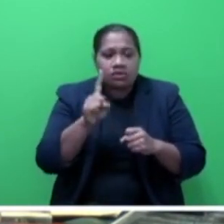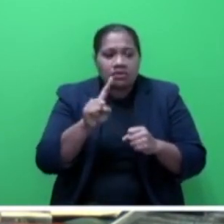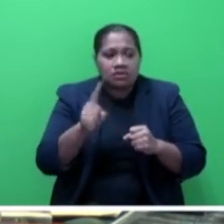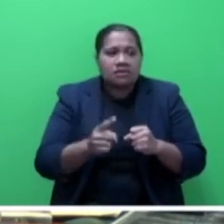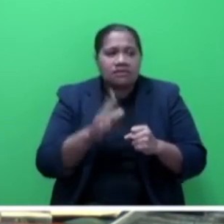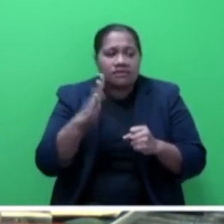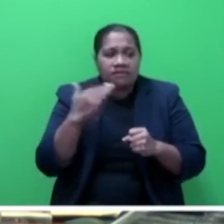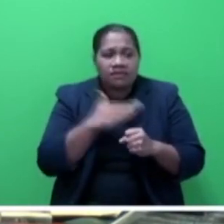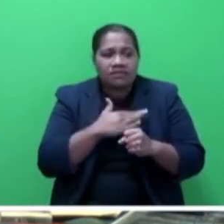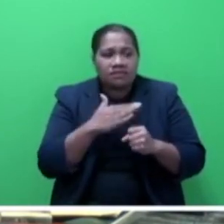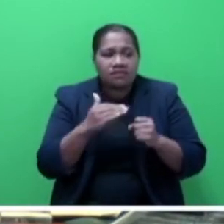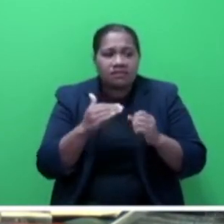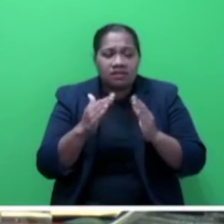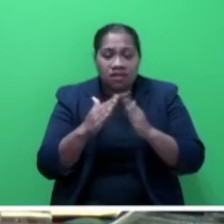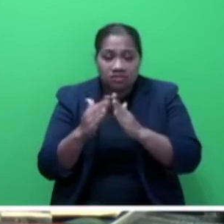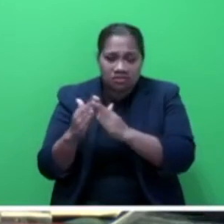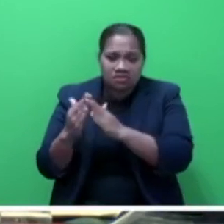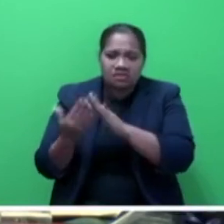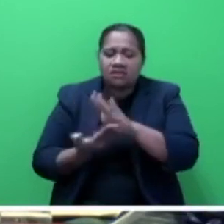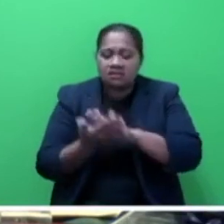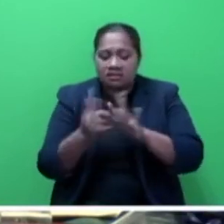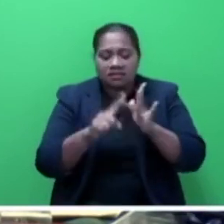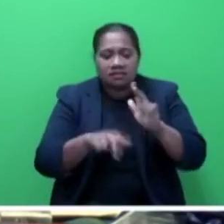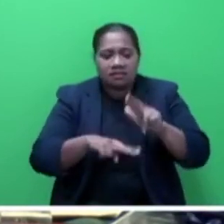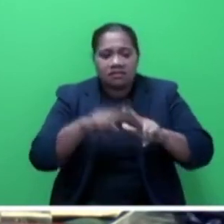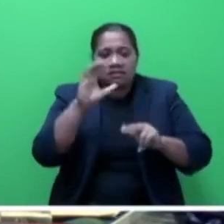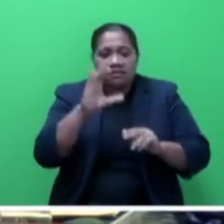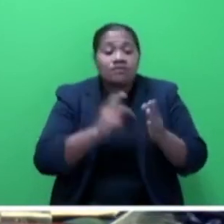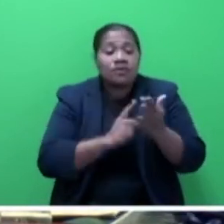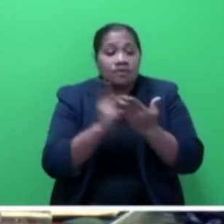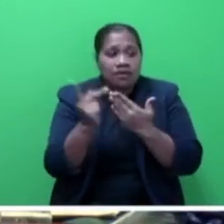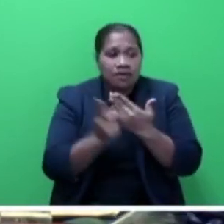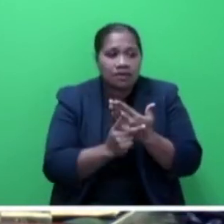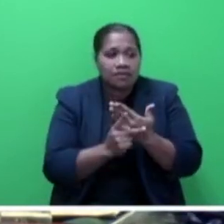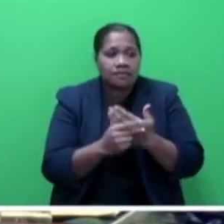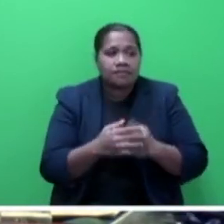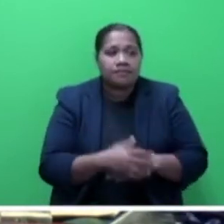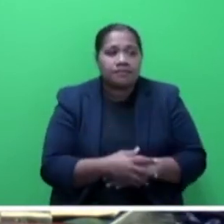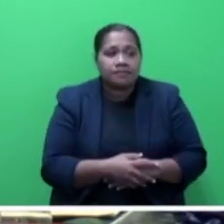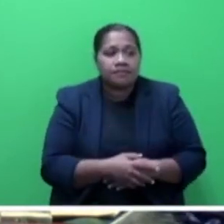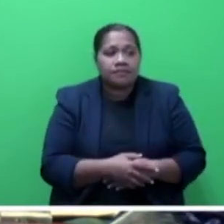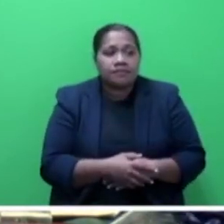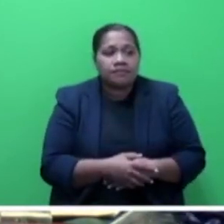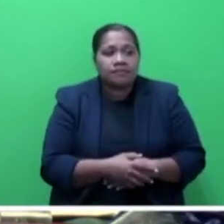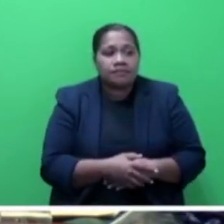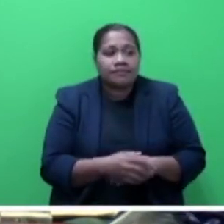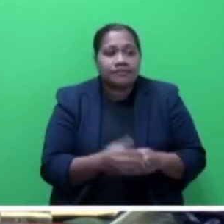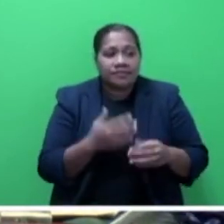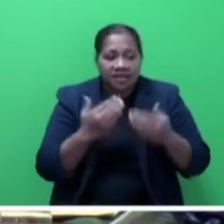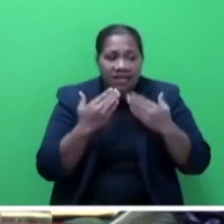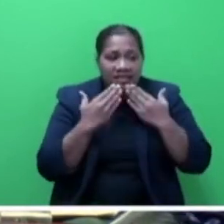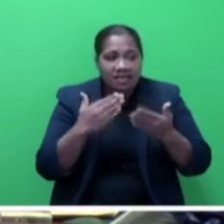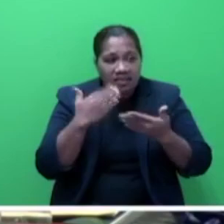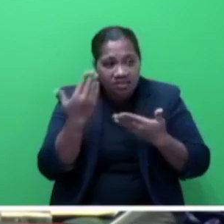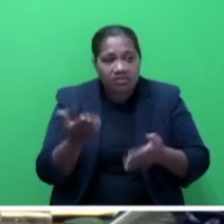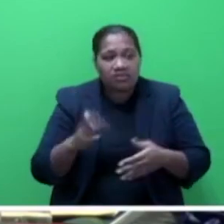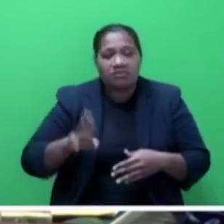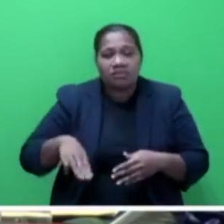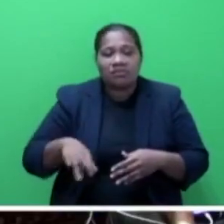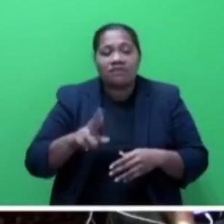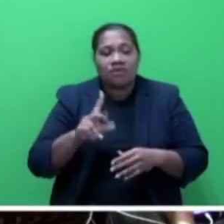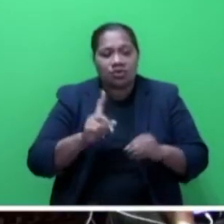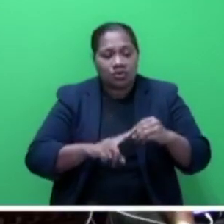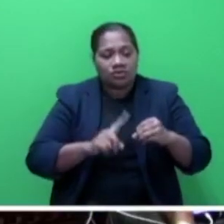flats under the IFC program. Mr. Speaker, sir, I thank the Honourable Member for his question.